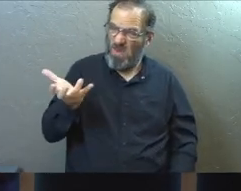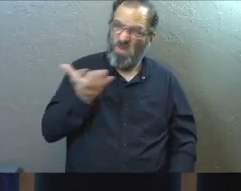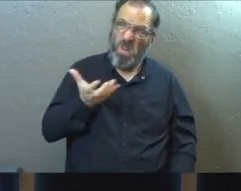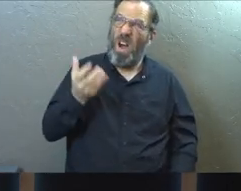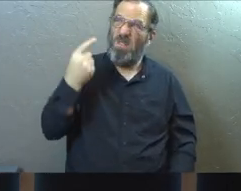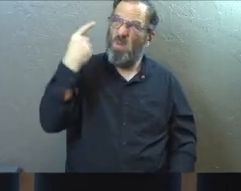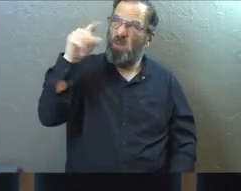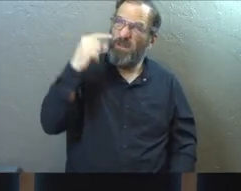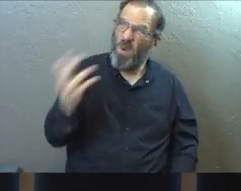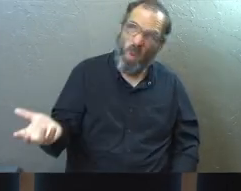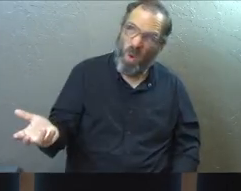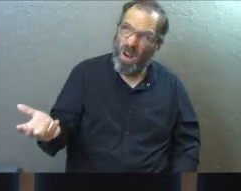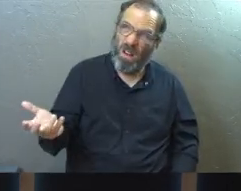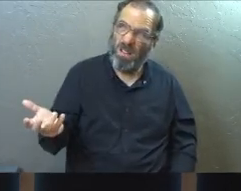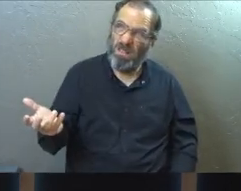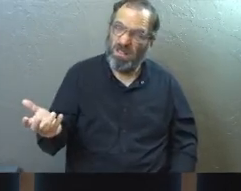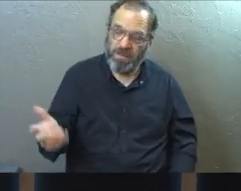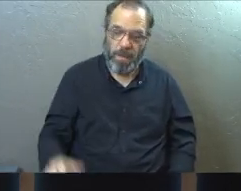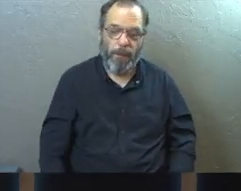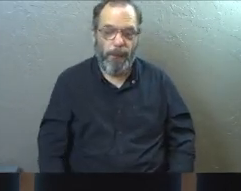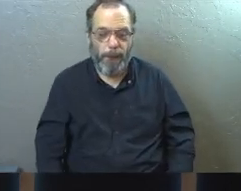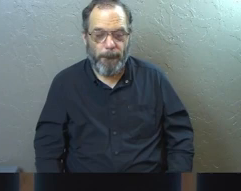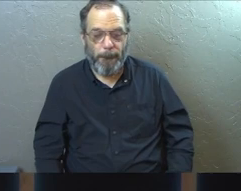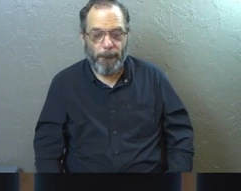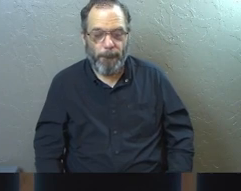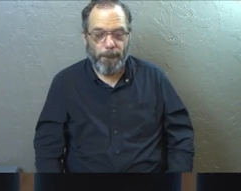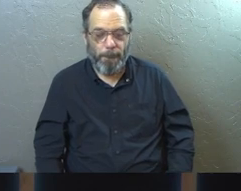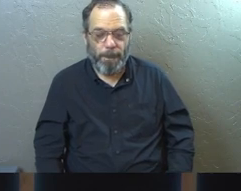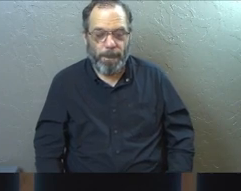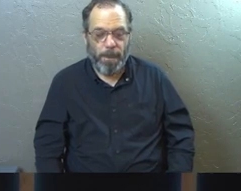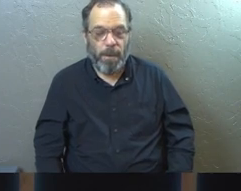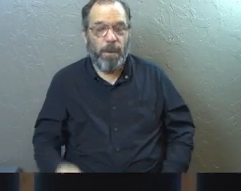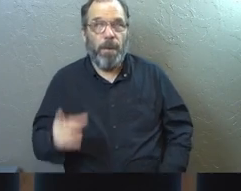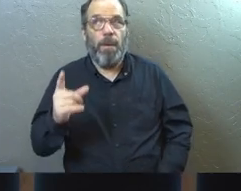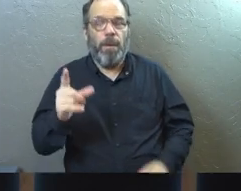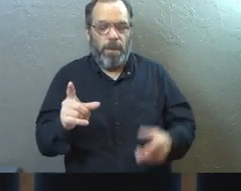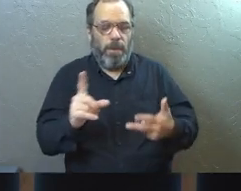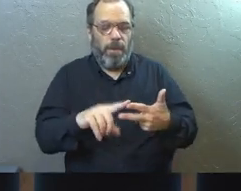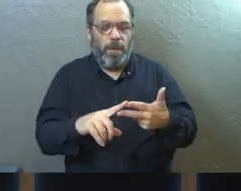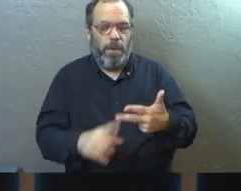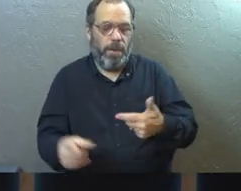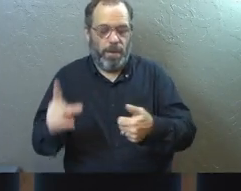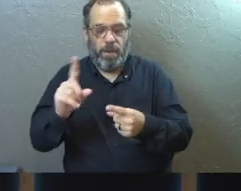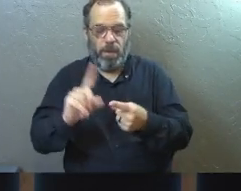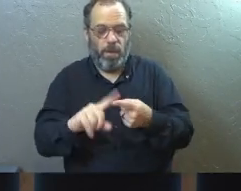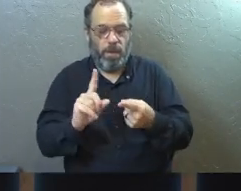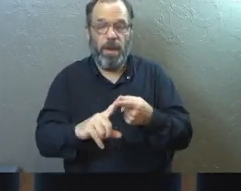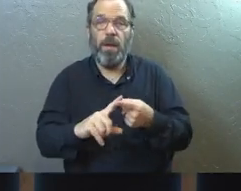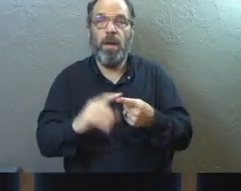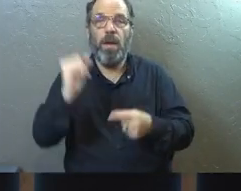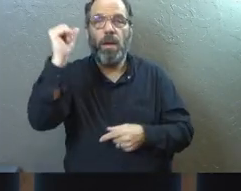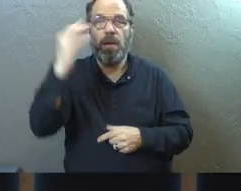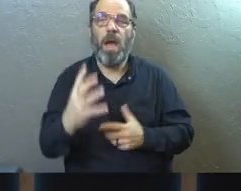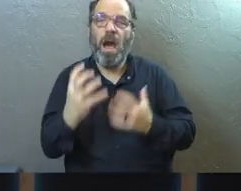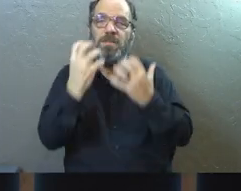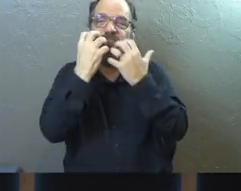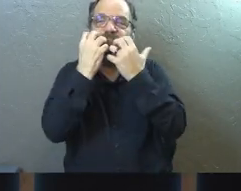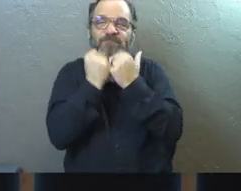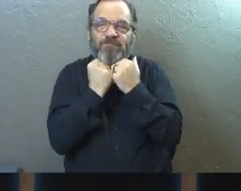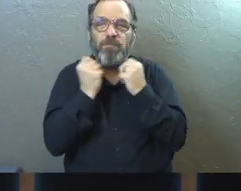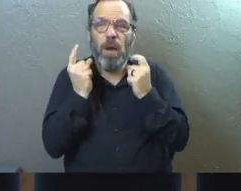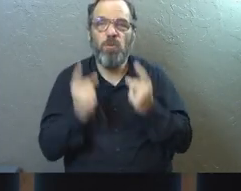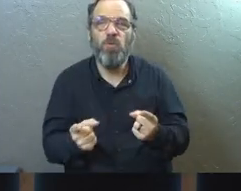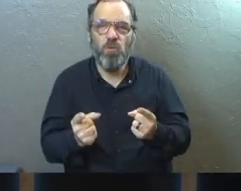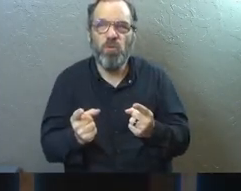want this extra thing for us? Why does He want this passion and like? And the first thing to just say is this. Number one, God cares about you.